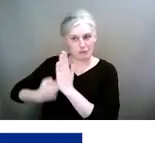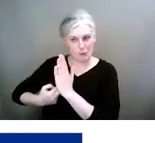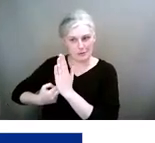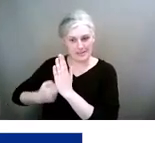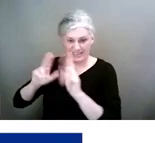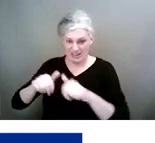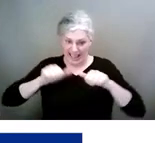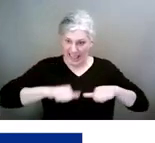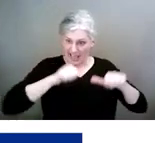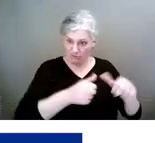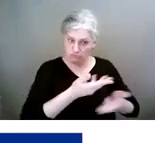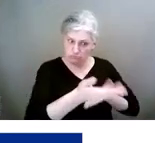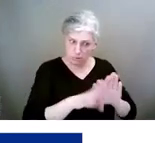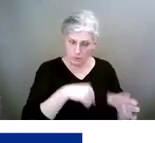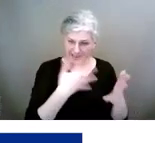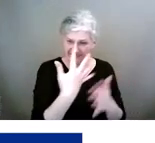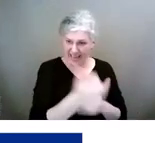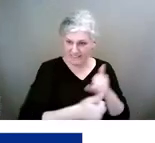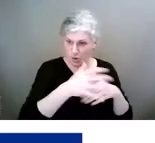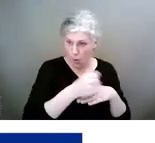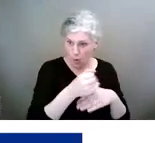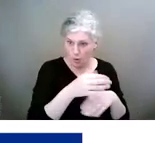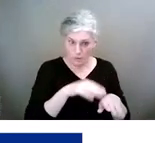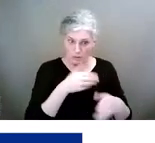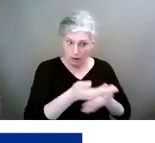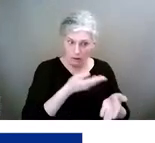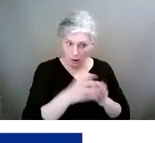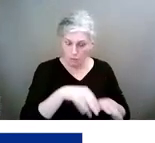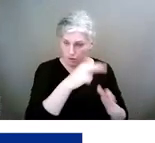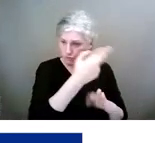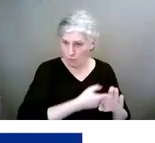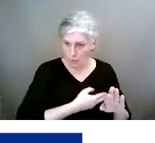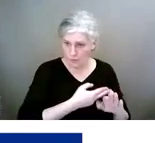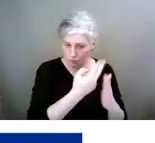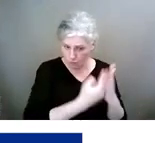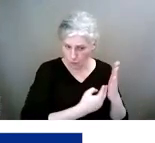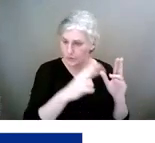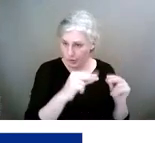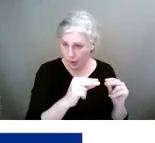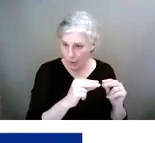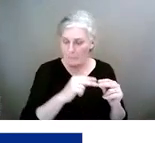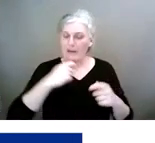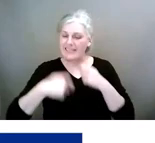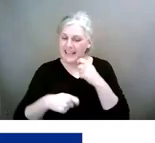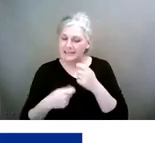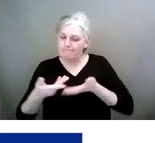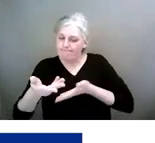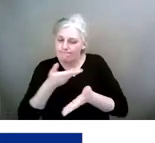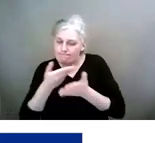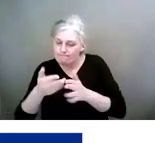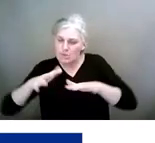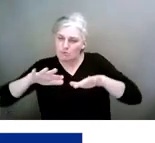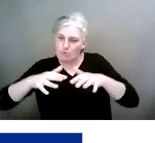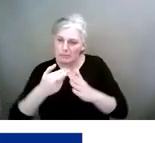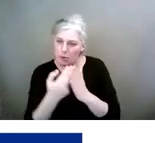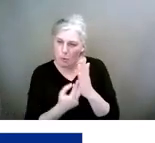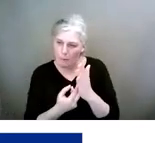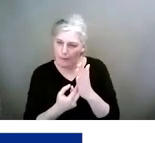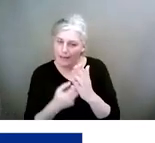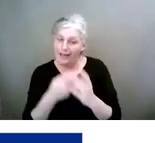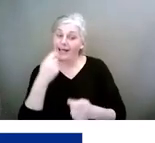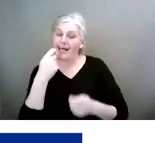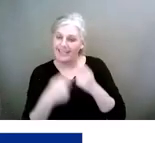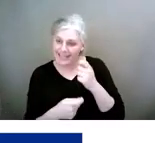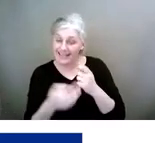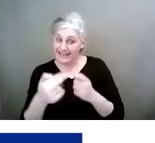a five-year-old the rules. But as they get older, you have to reasonably agree rules with them. And they're more likely than to abide by